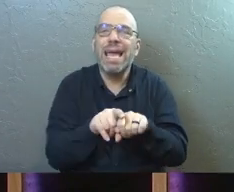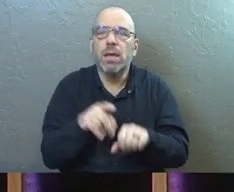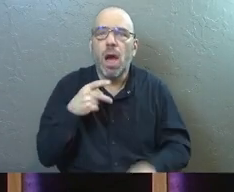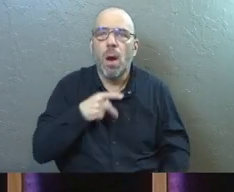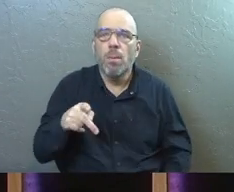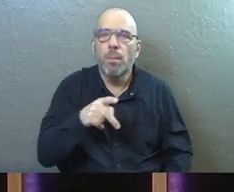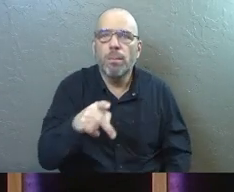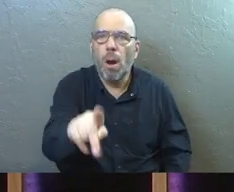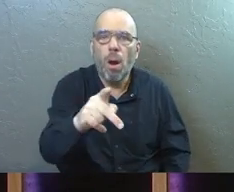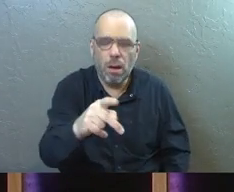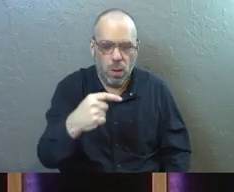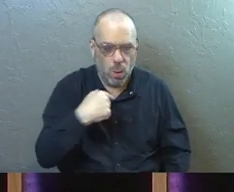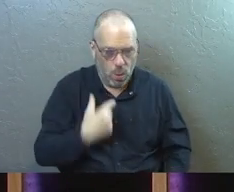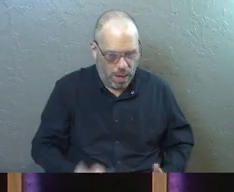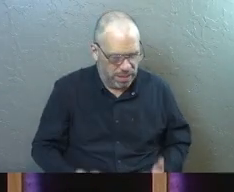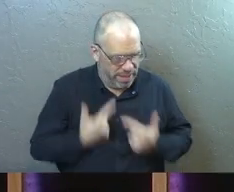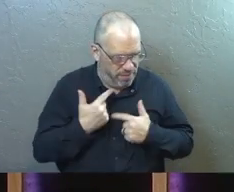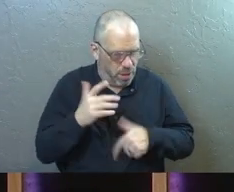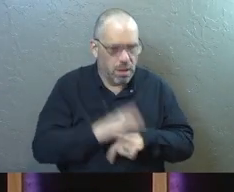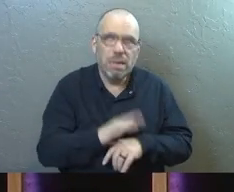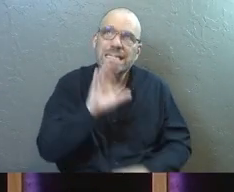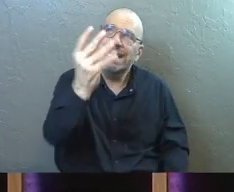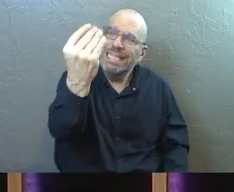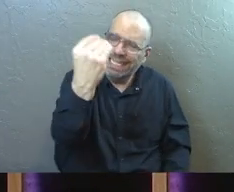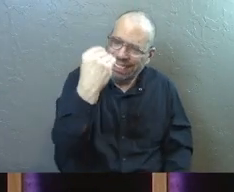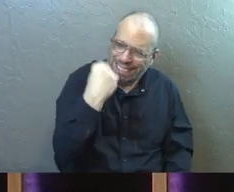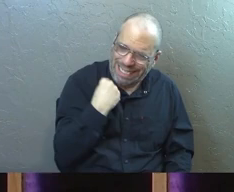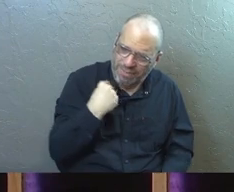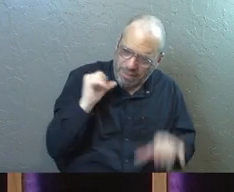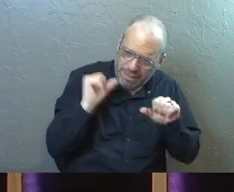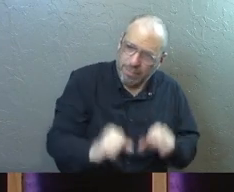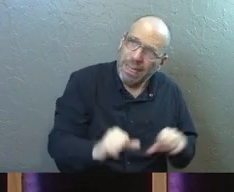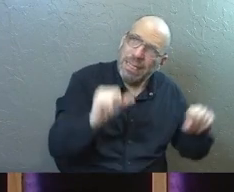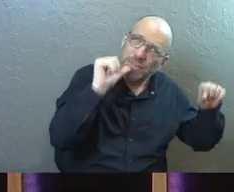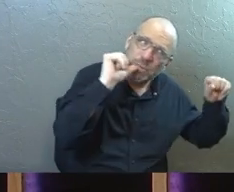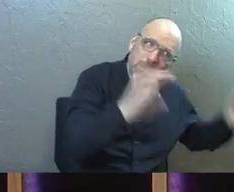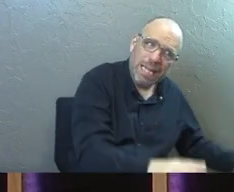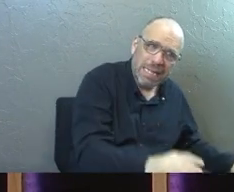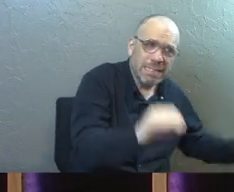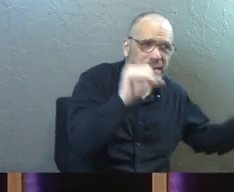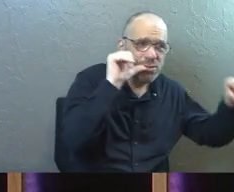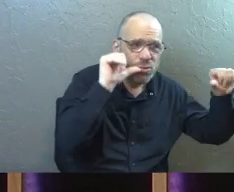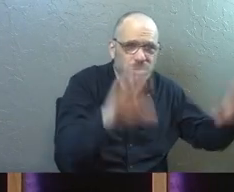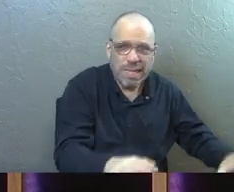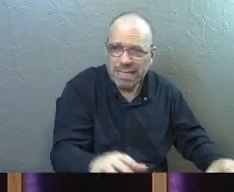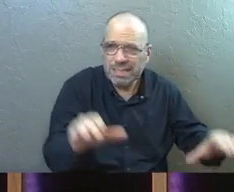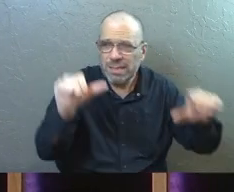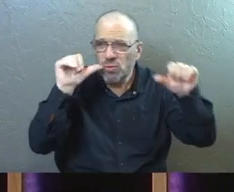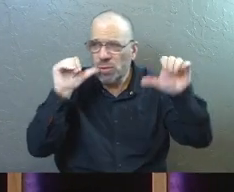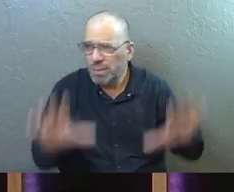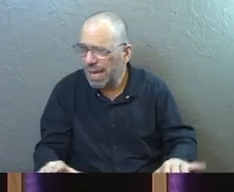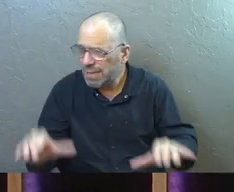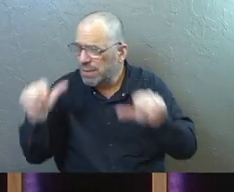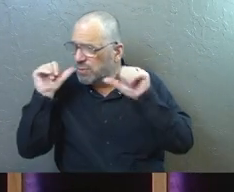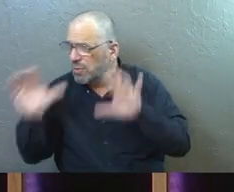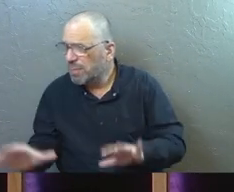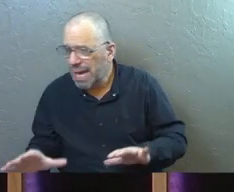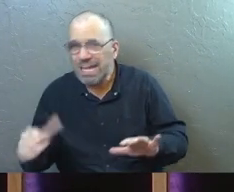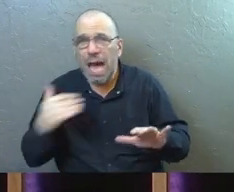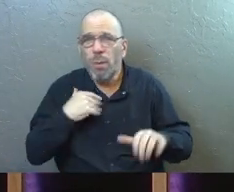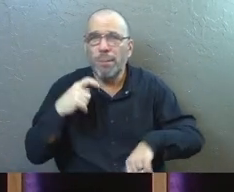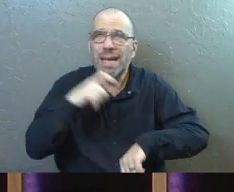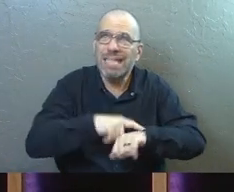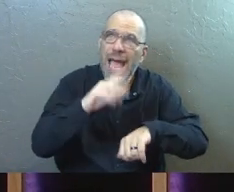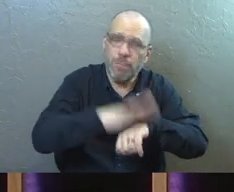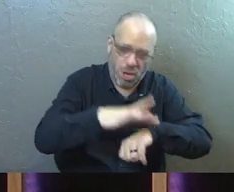oh God, while I'm still breathing here, would you give me the ability to bless other people? Because I want my time in